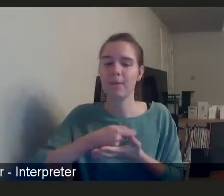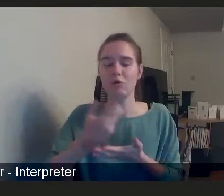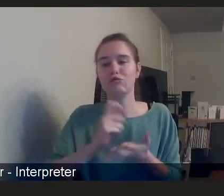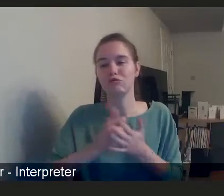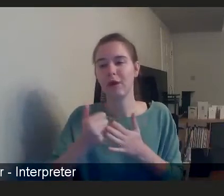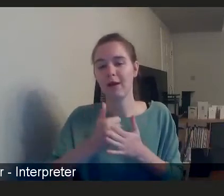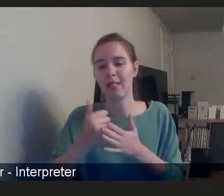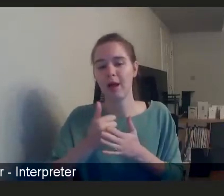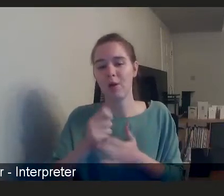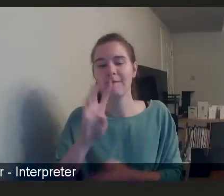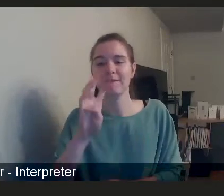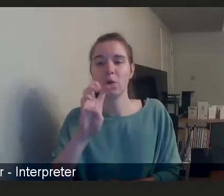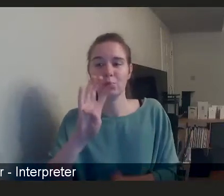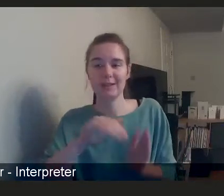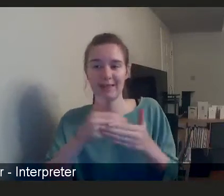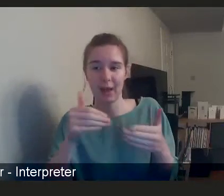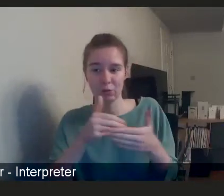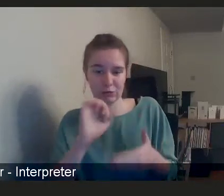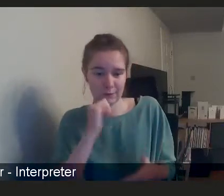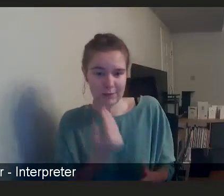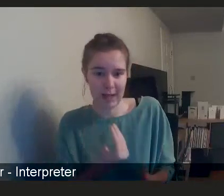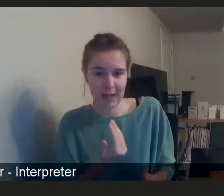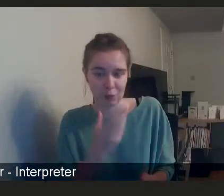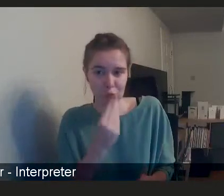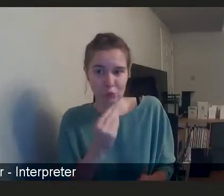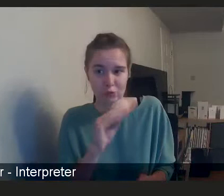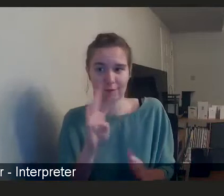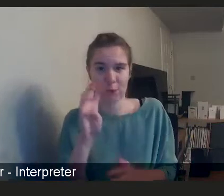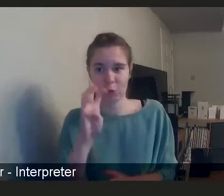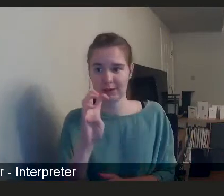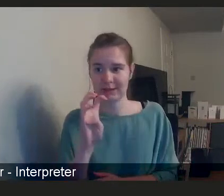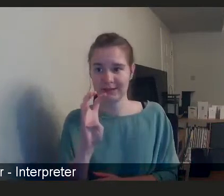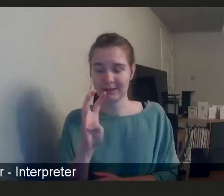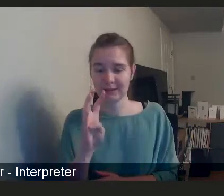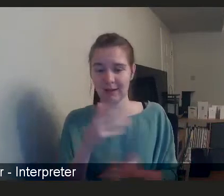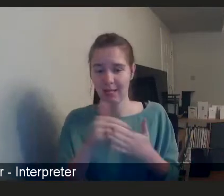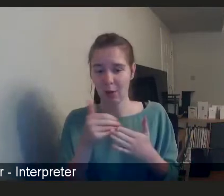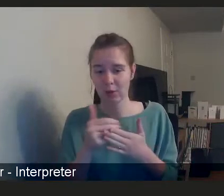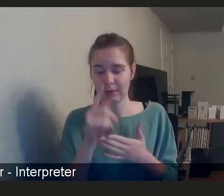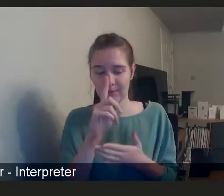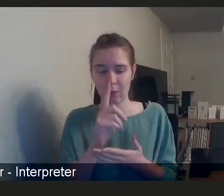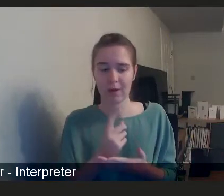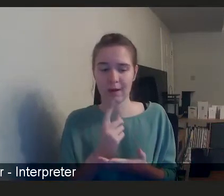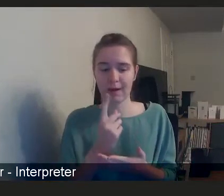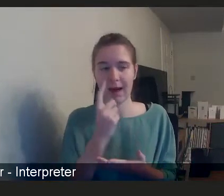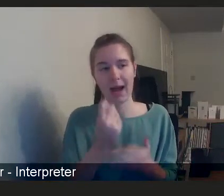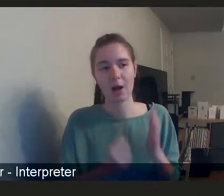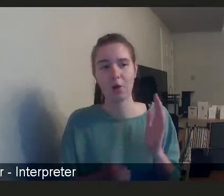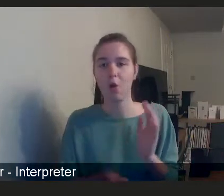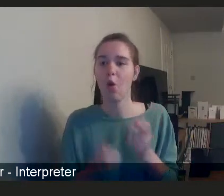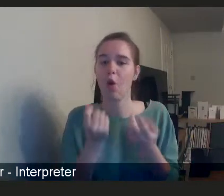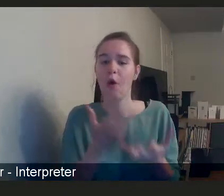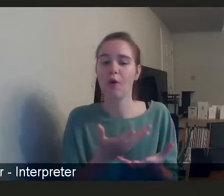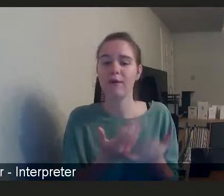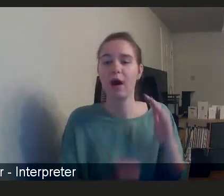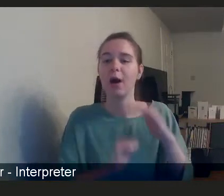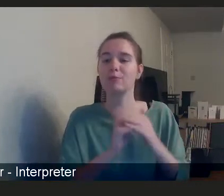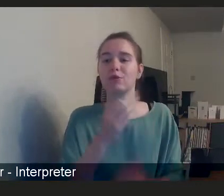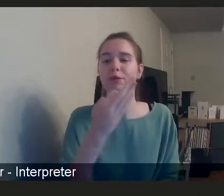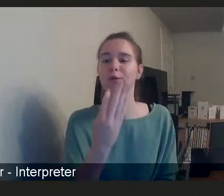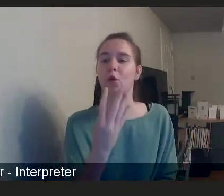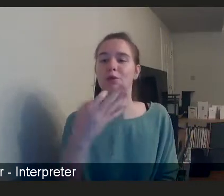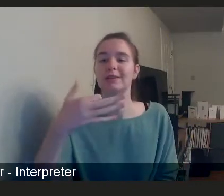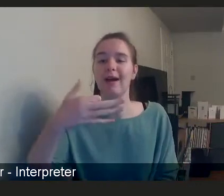14 languages every day in delivering our services, but we can offer up to 49 different languages